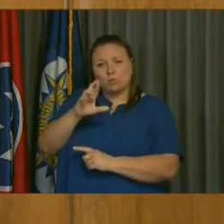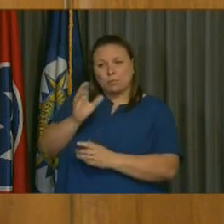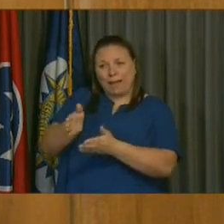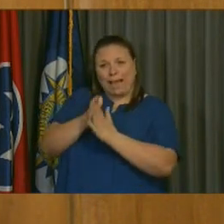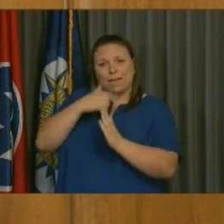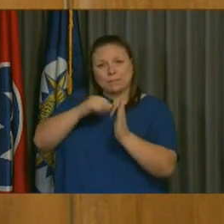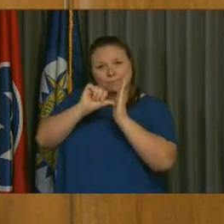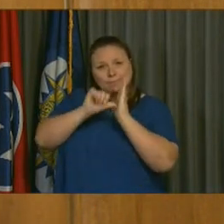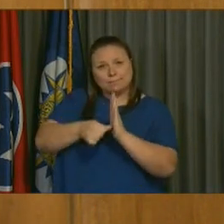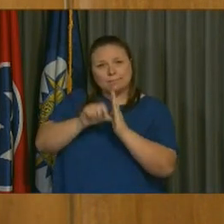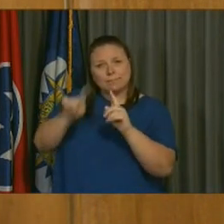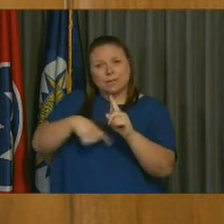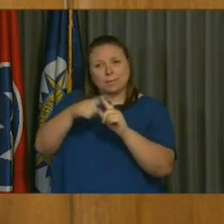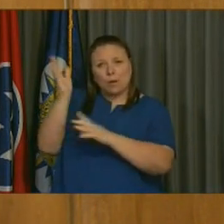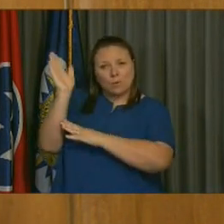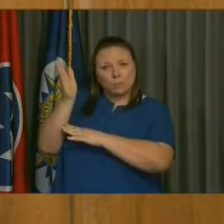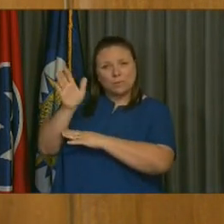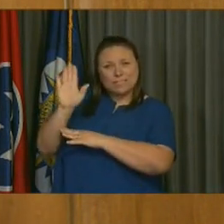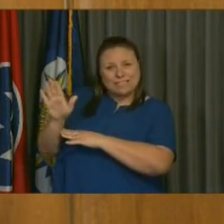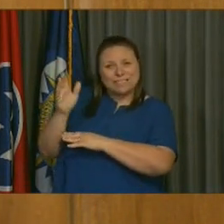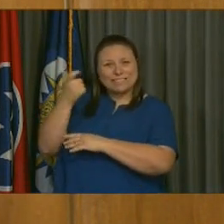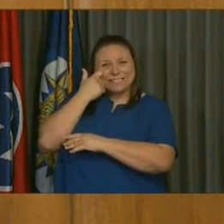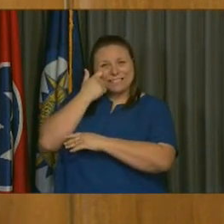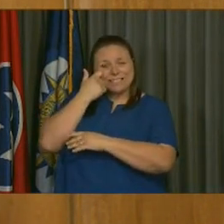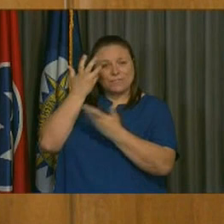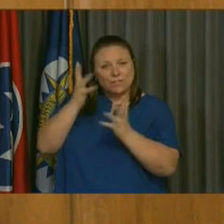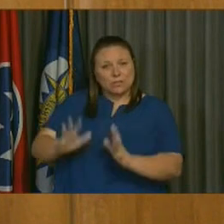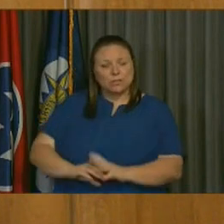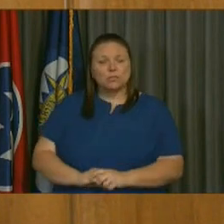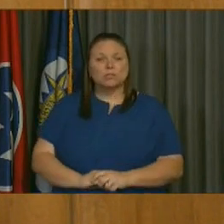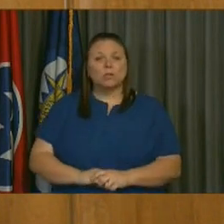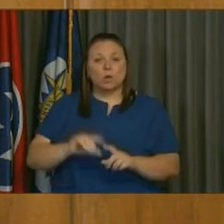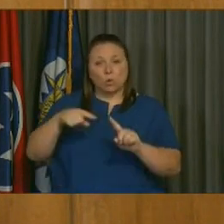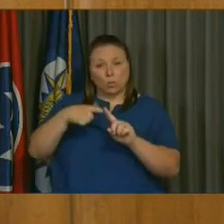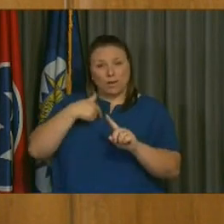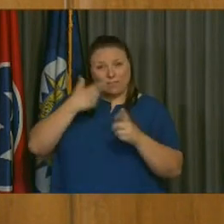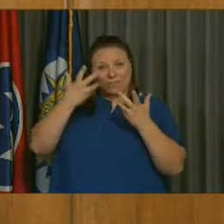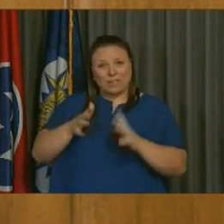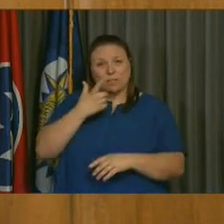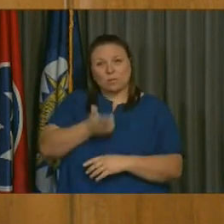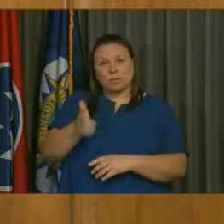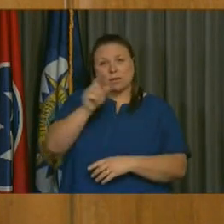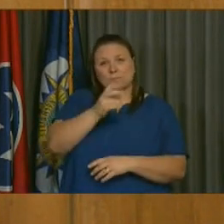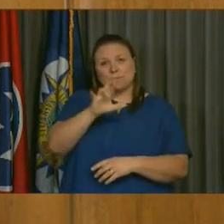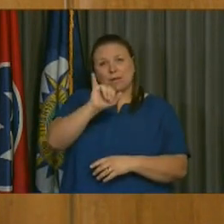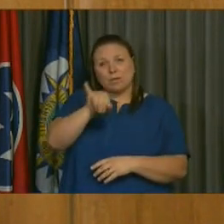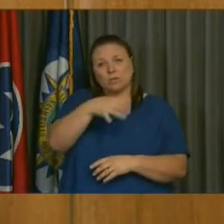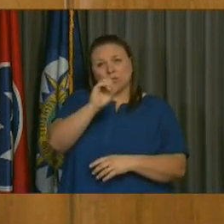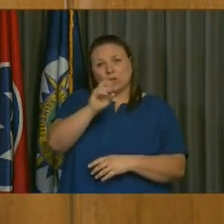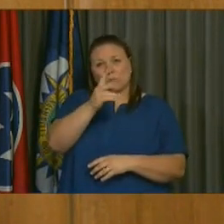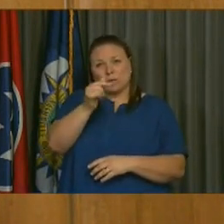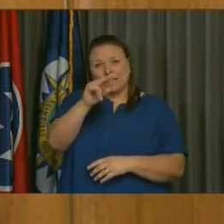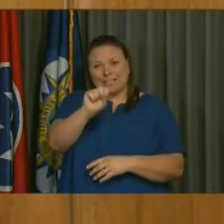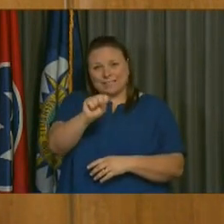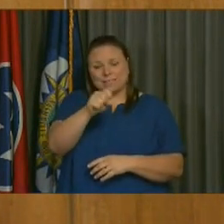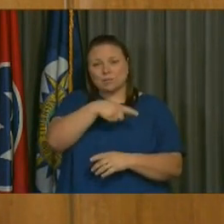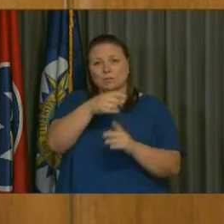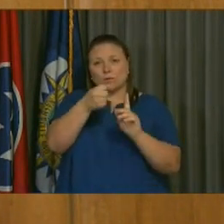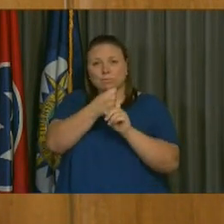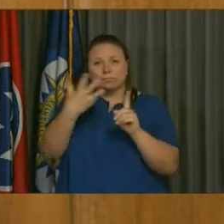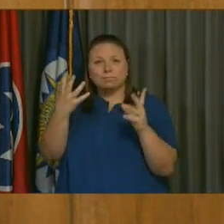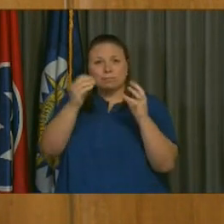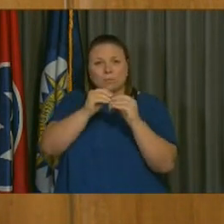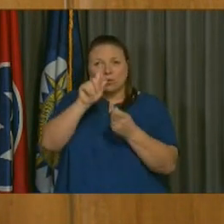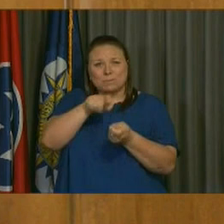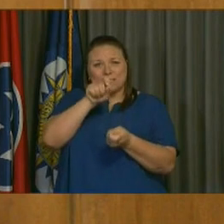reinforce about the presentation that he's given. When I'm finished, I'm going to invite Mary-Jill Wiggins to the podium here to talk very specifically